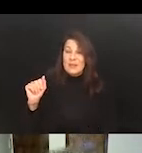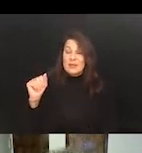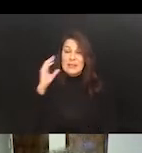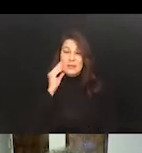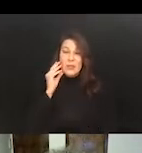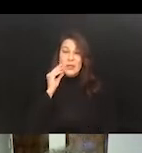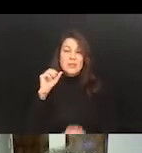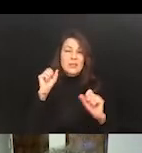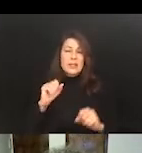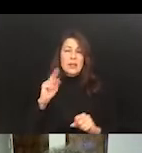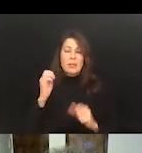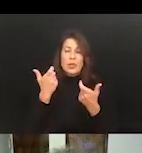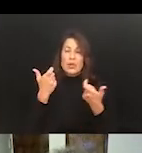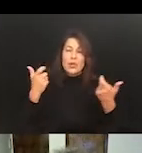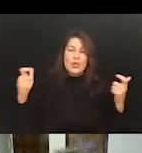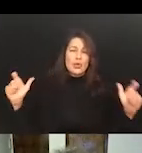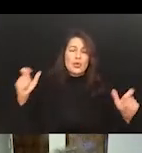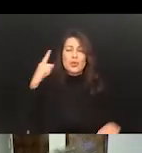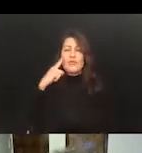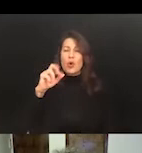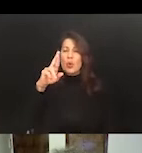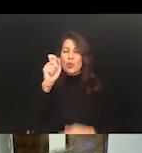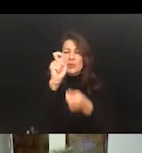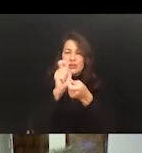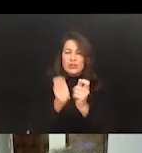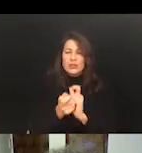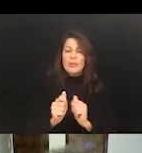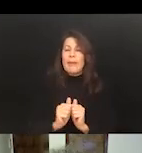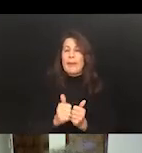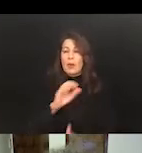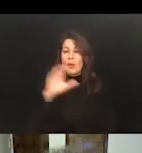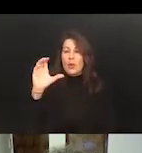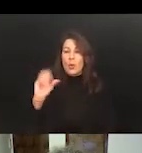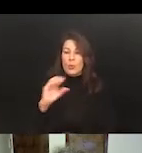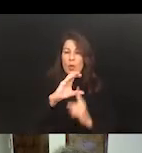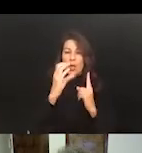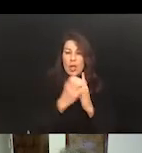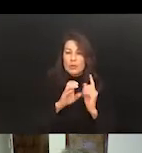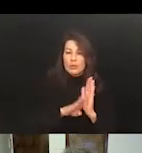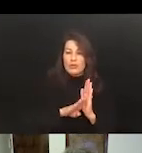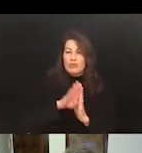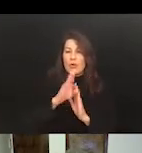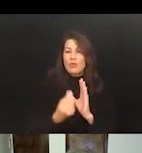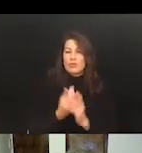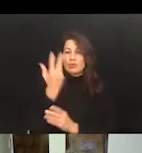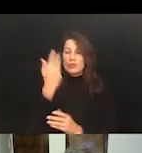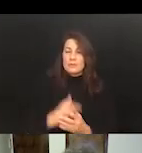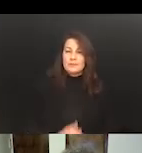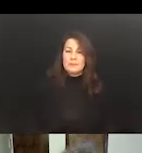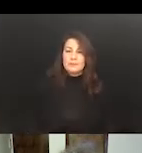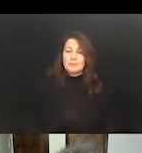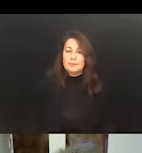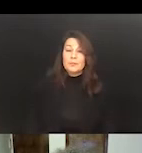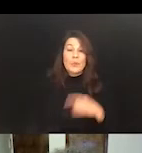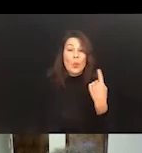reshaping how corporate culture evolves. And one, you